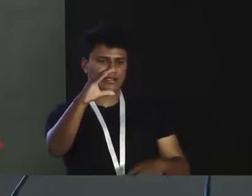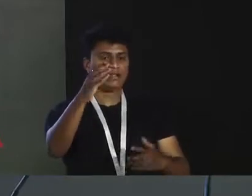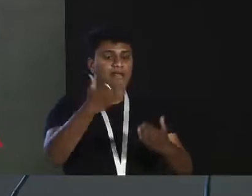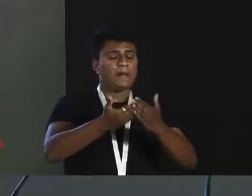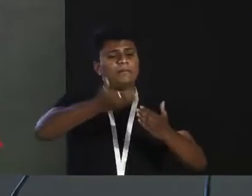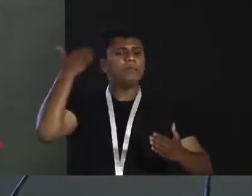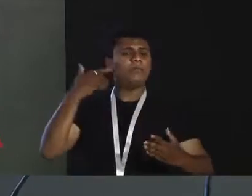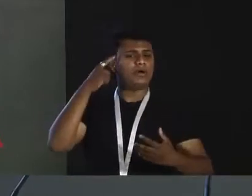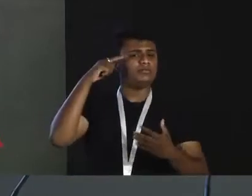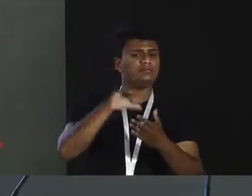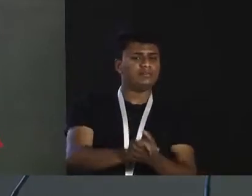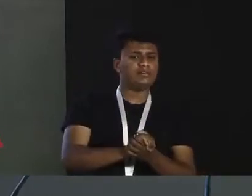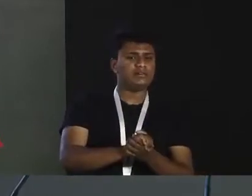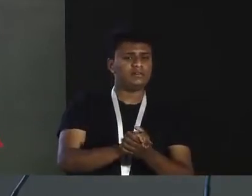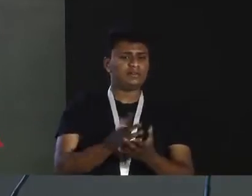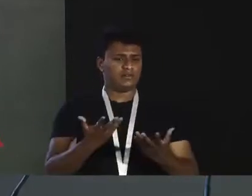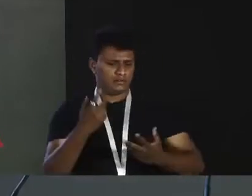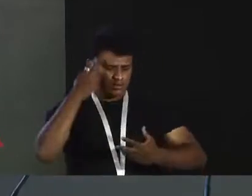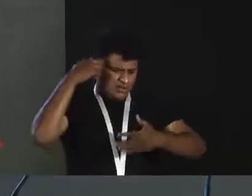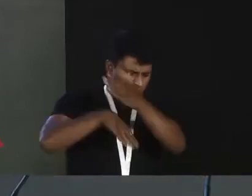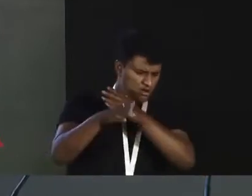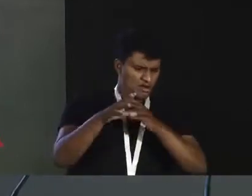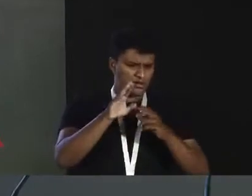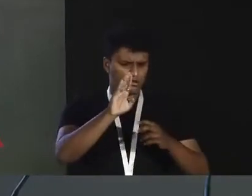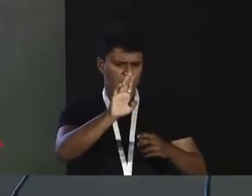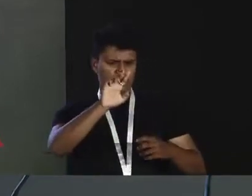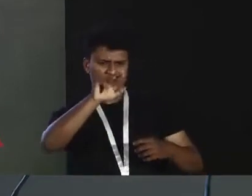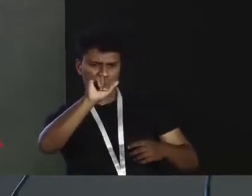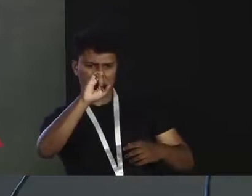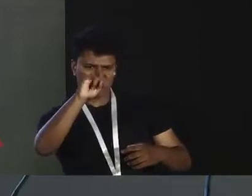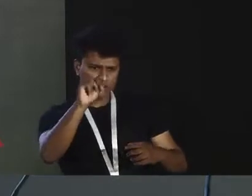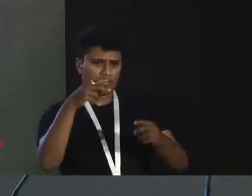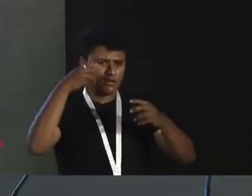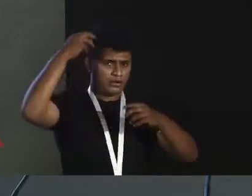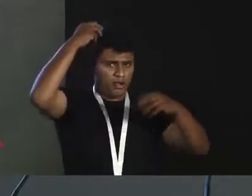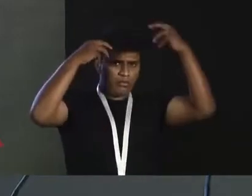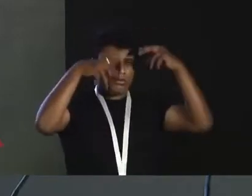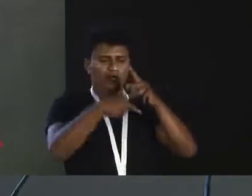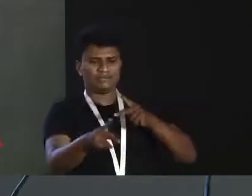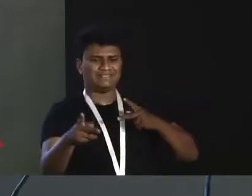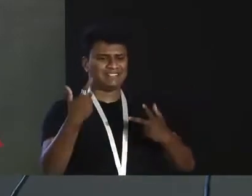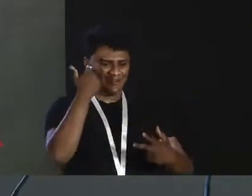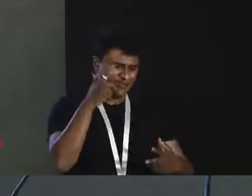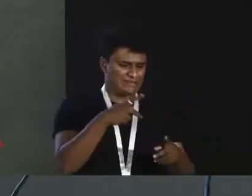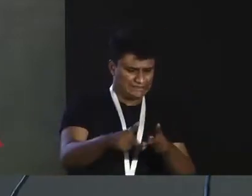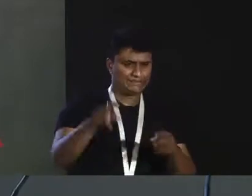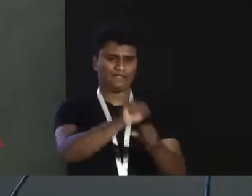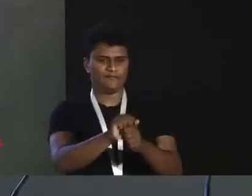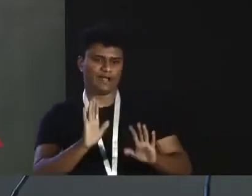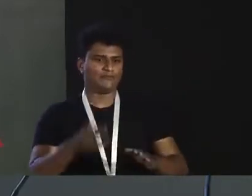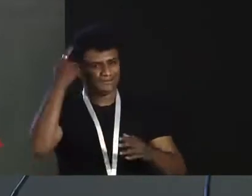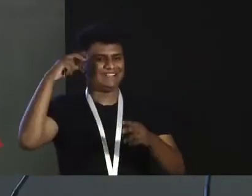believe that the brain had different areas for different things, and those areas would be used for those tasks, and that's it.